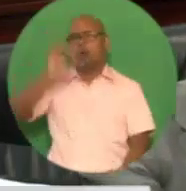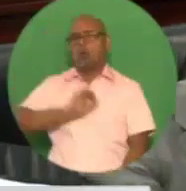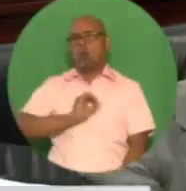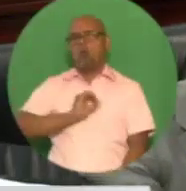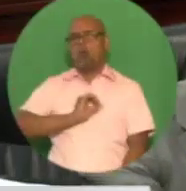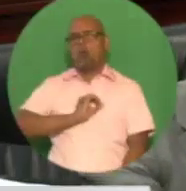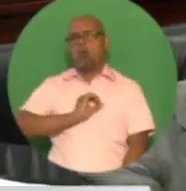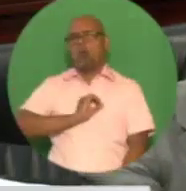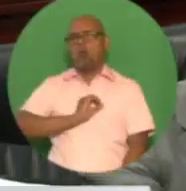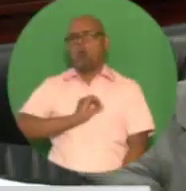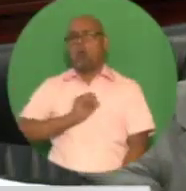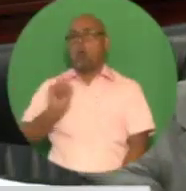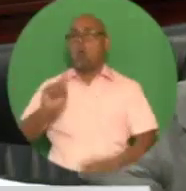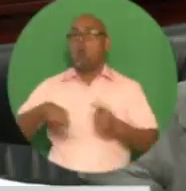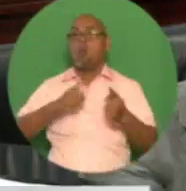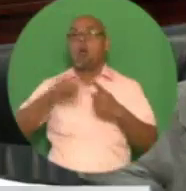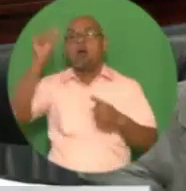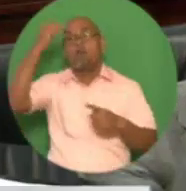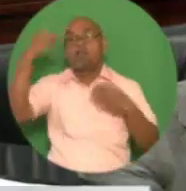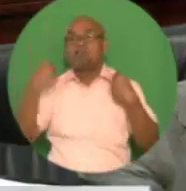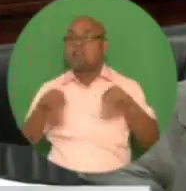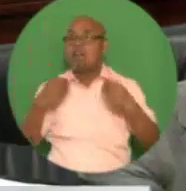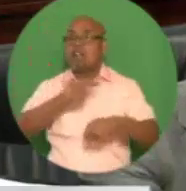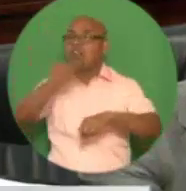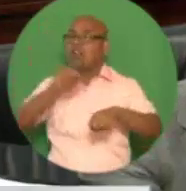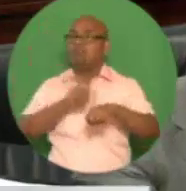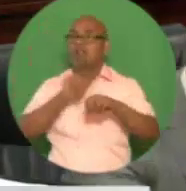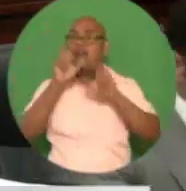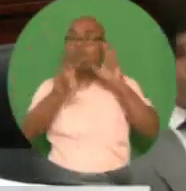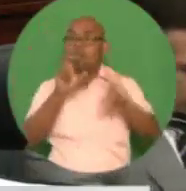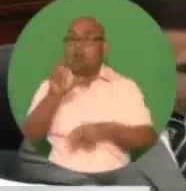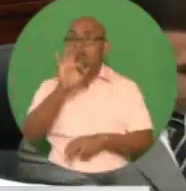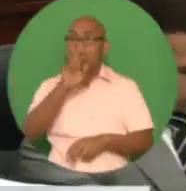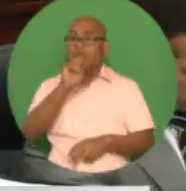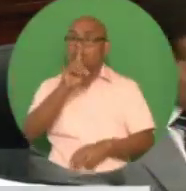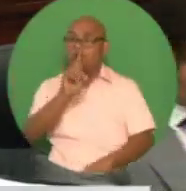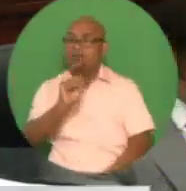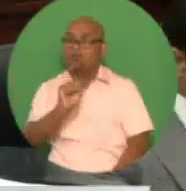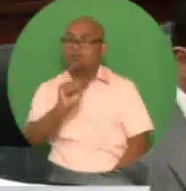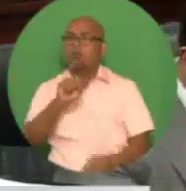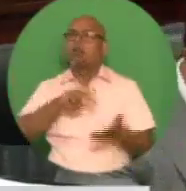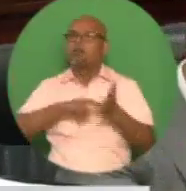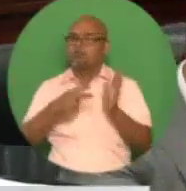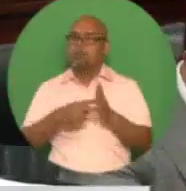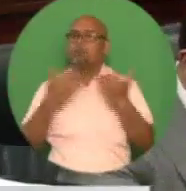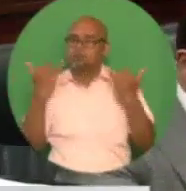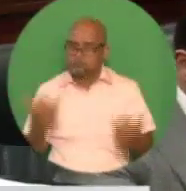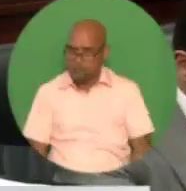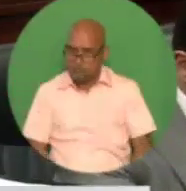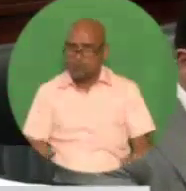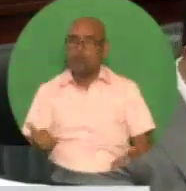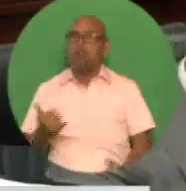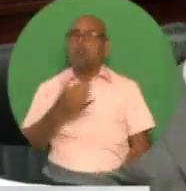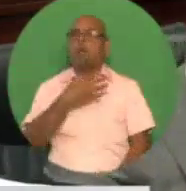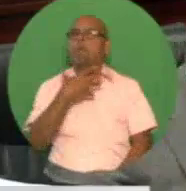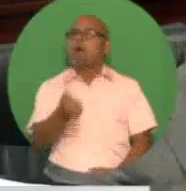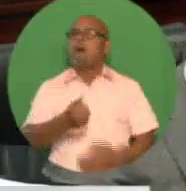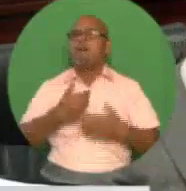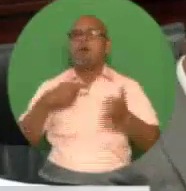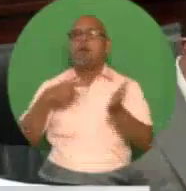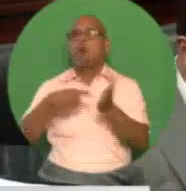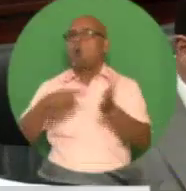the monetization of those assets has assisted in the non-debt funding of the fiscal accounts in 2018,